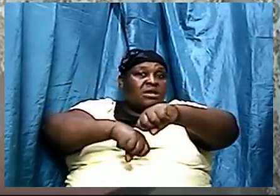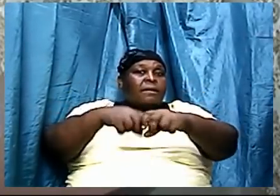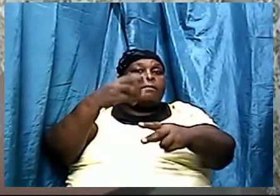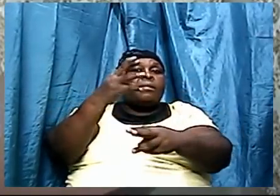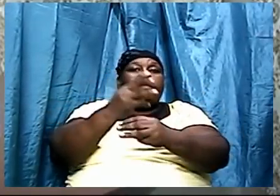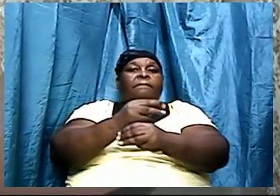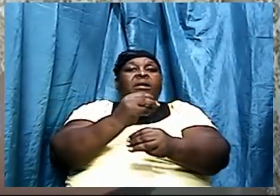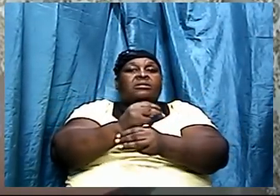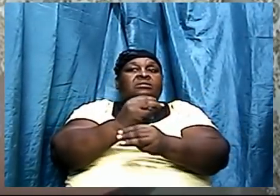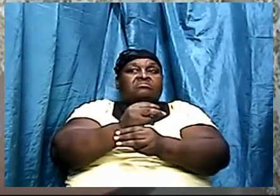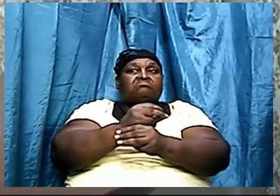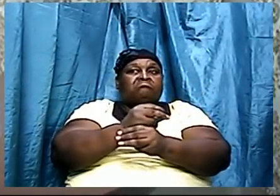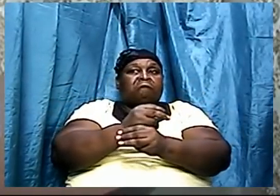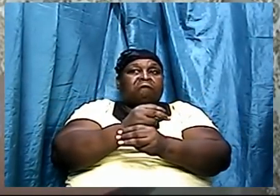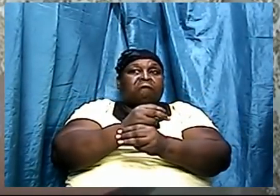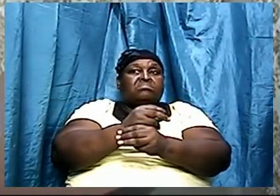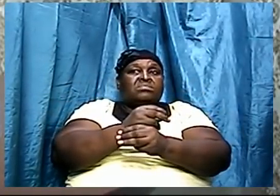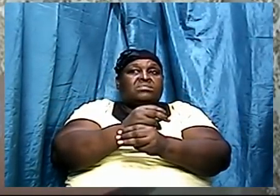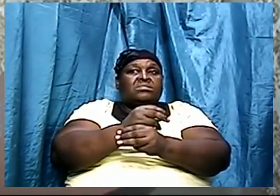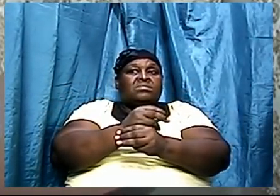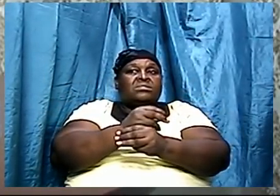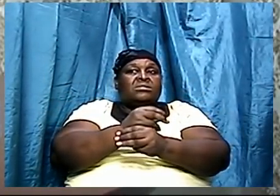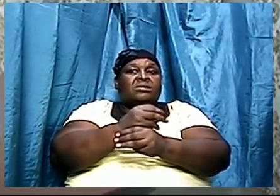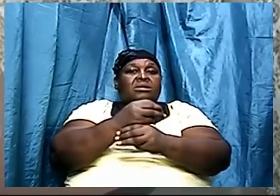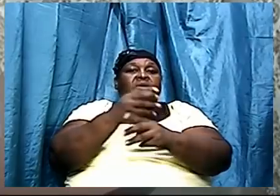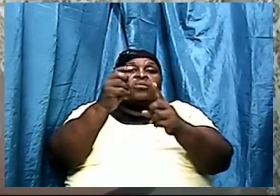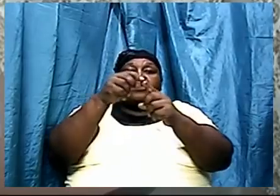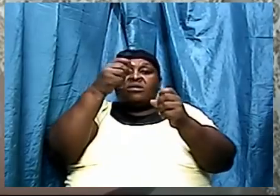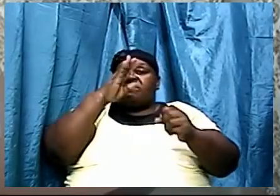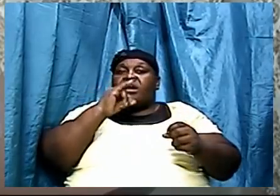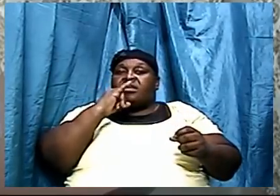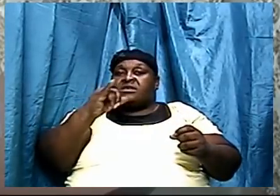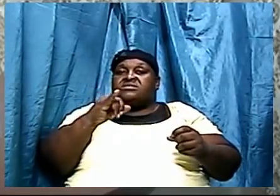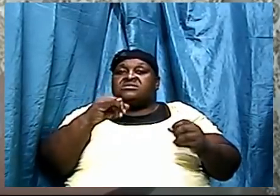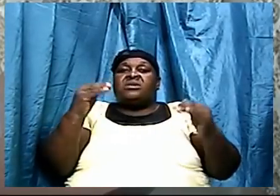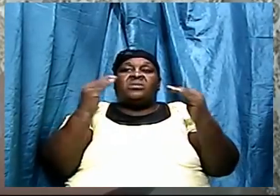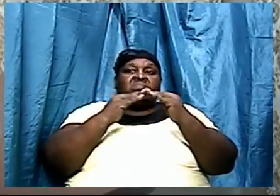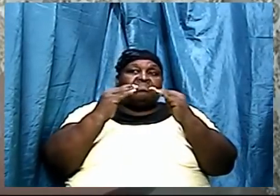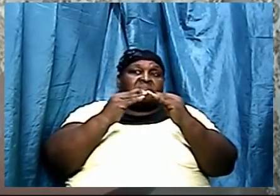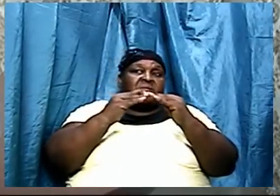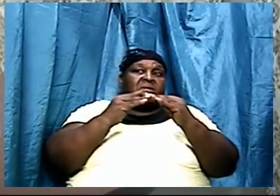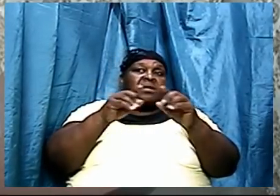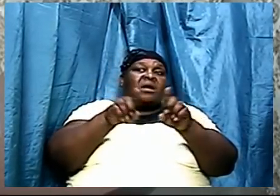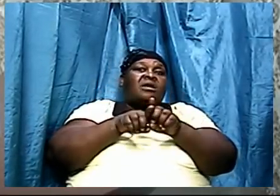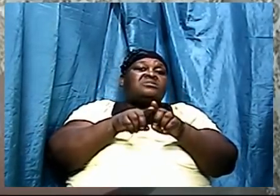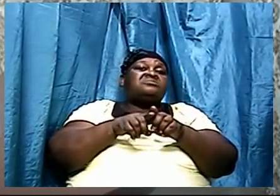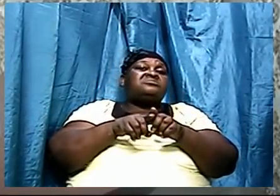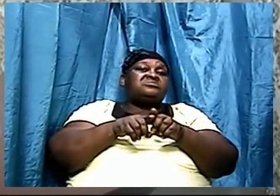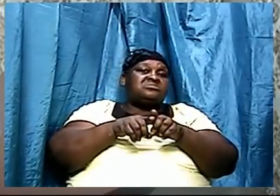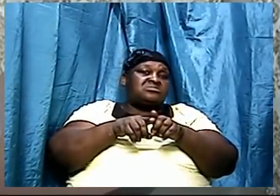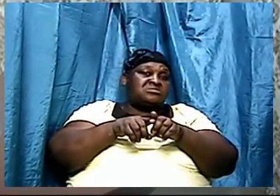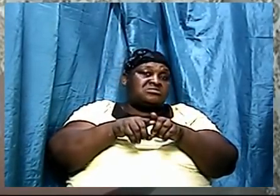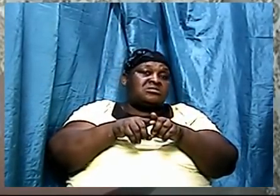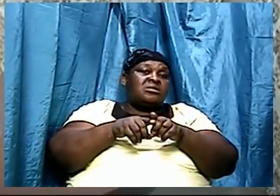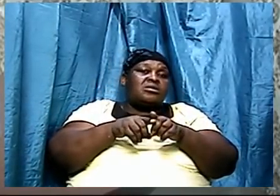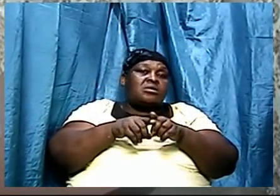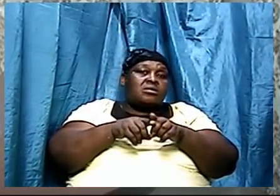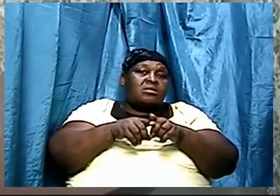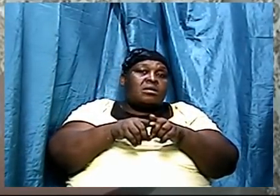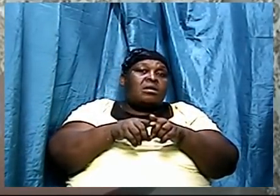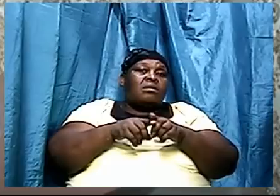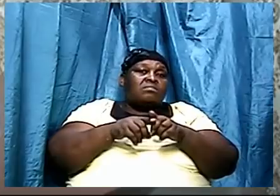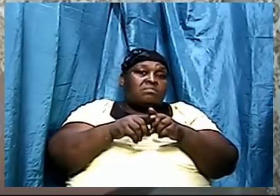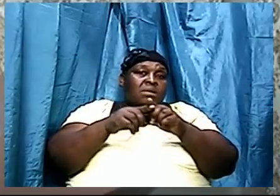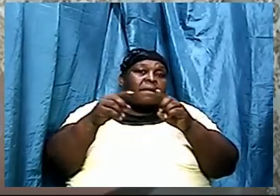so on and so as accurate as we see the word of God is is equally as accurate as what will happen to you